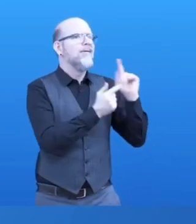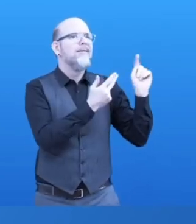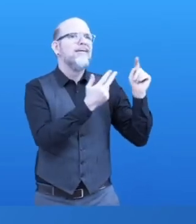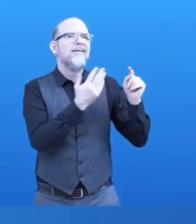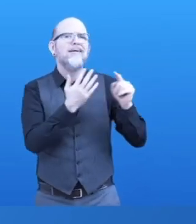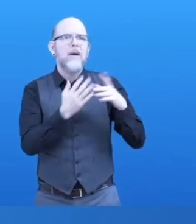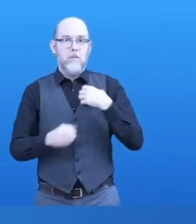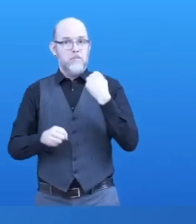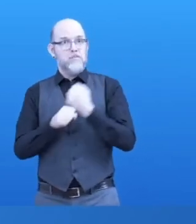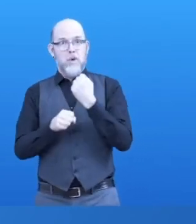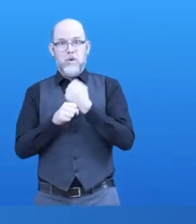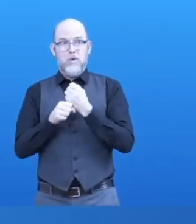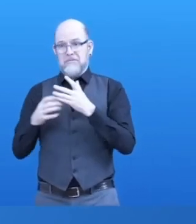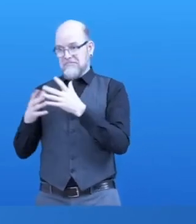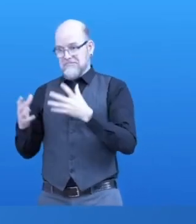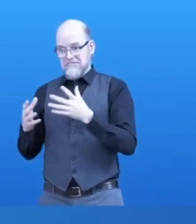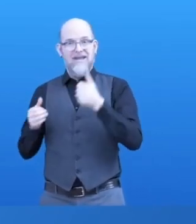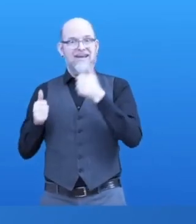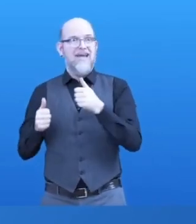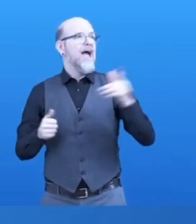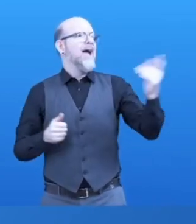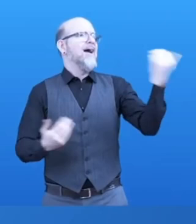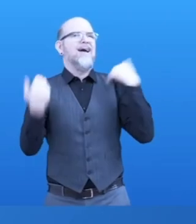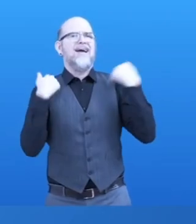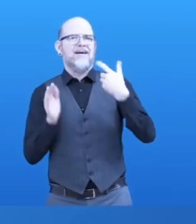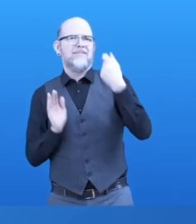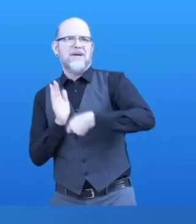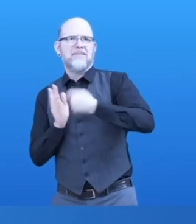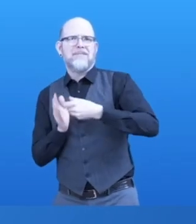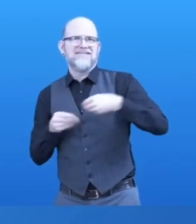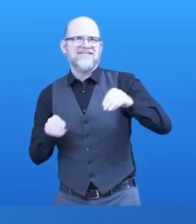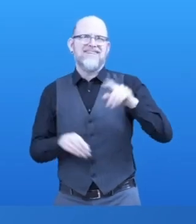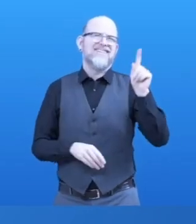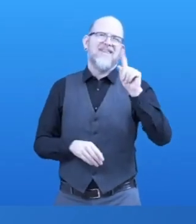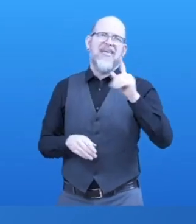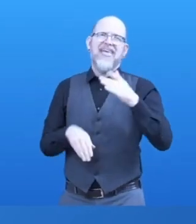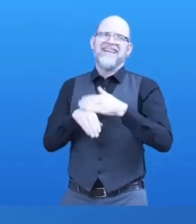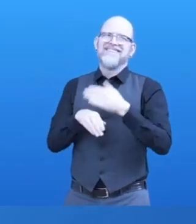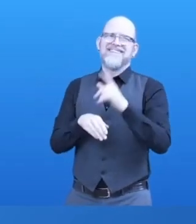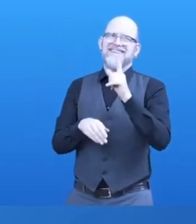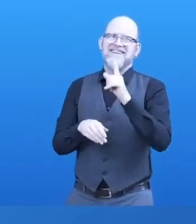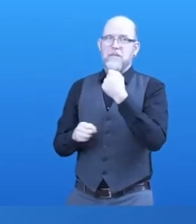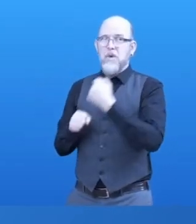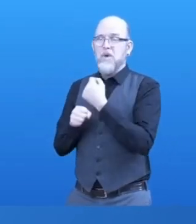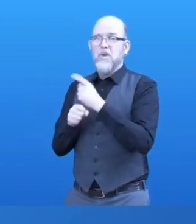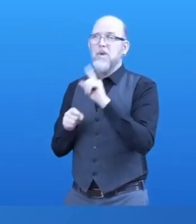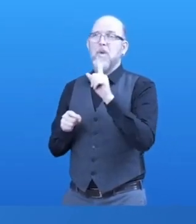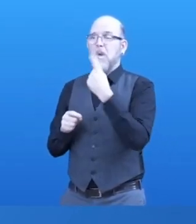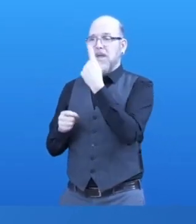building your product means that it's likely that nothing will happen. Much more action is required.